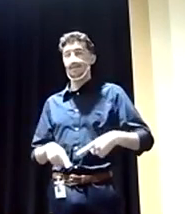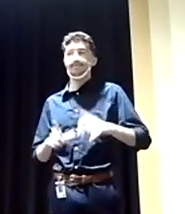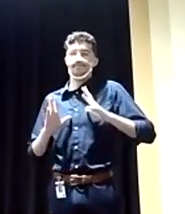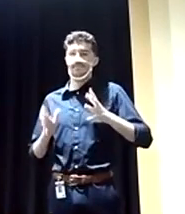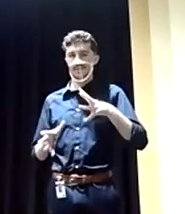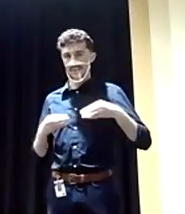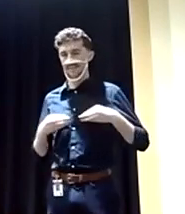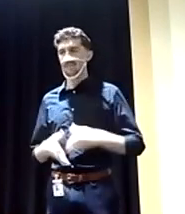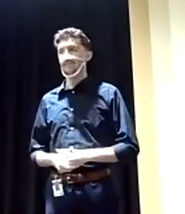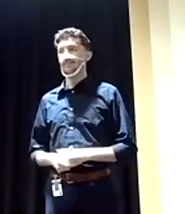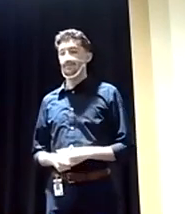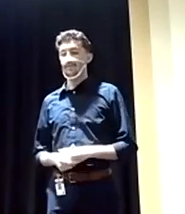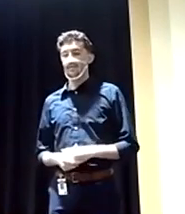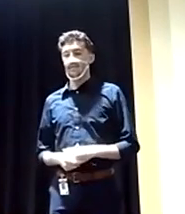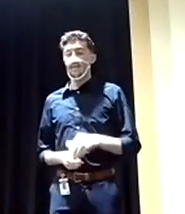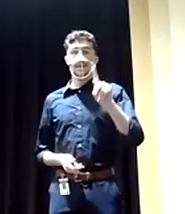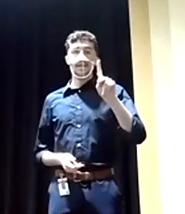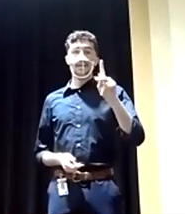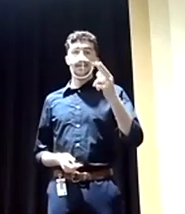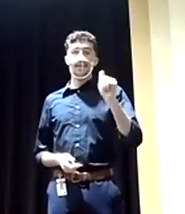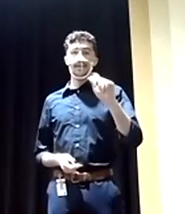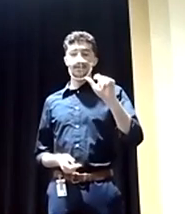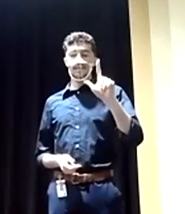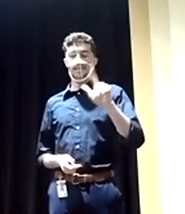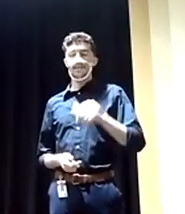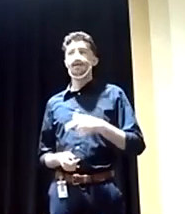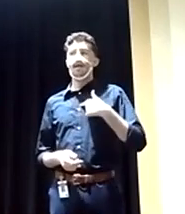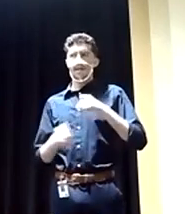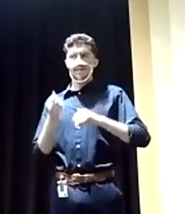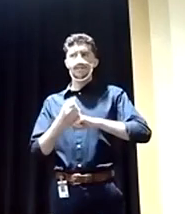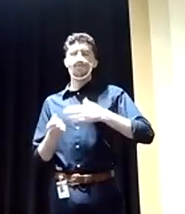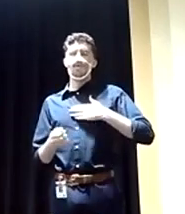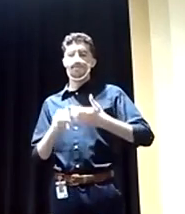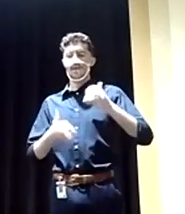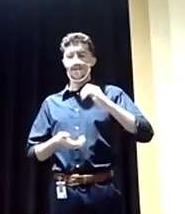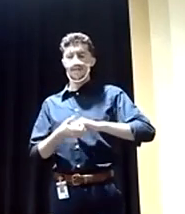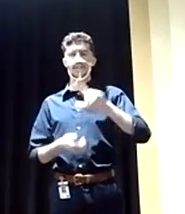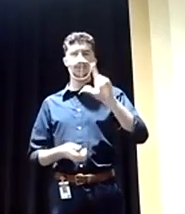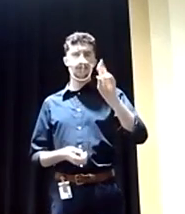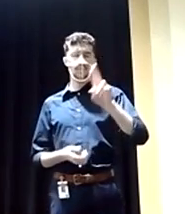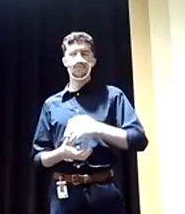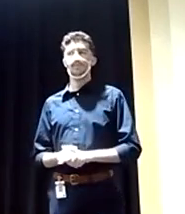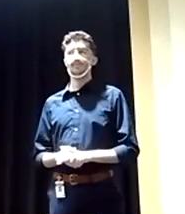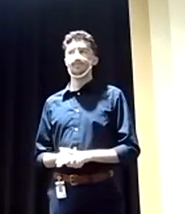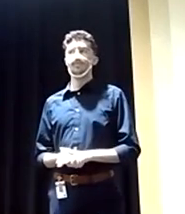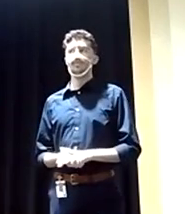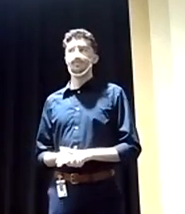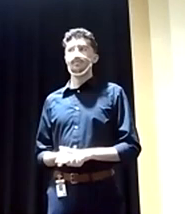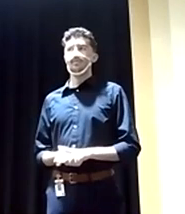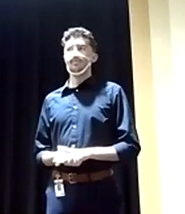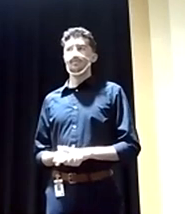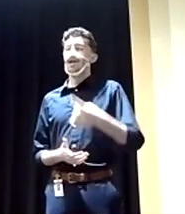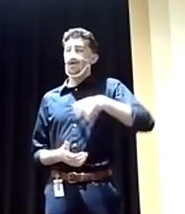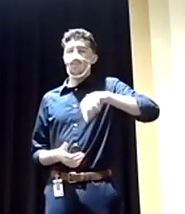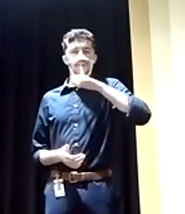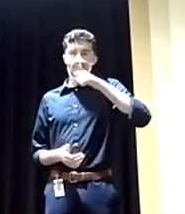Councilor Cunhu. I have to say that I agree with my colleague, Lou, and that, you we are not the police